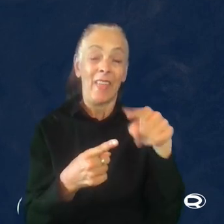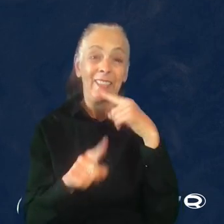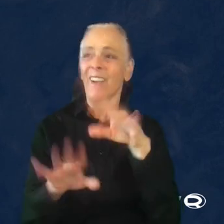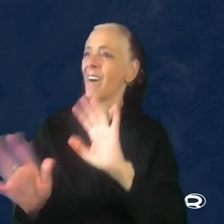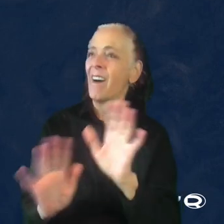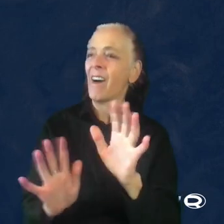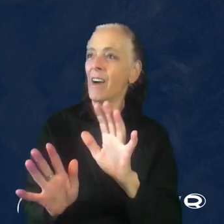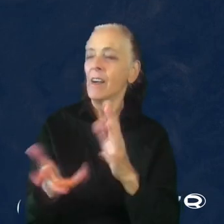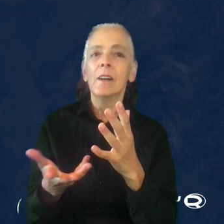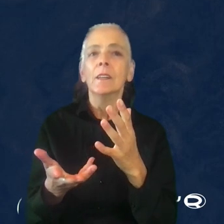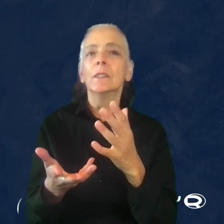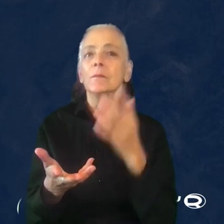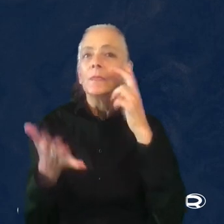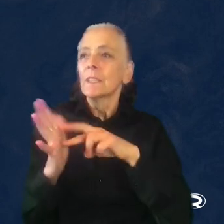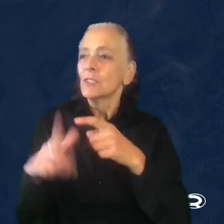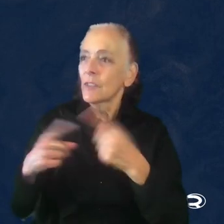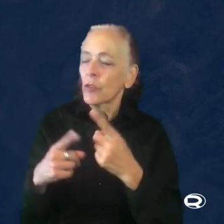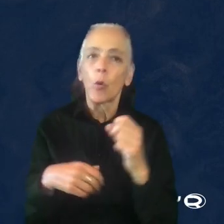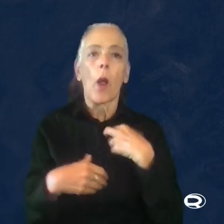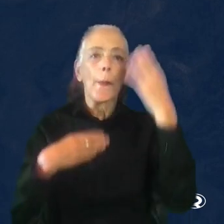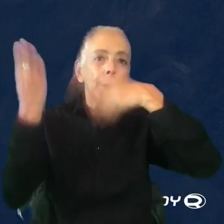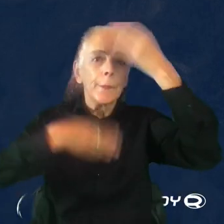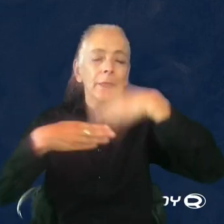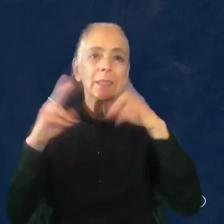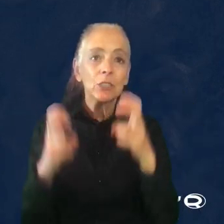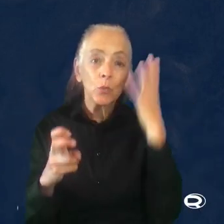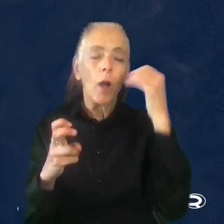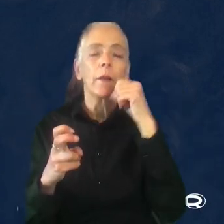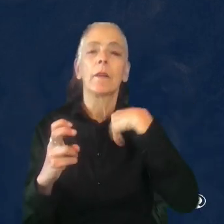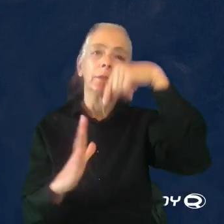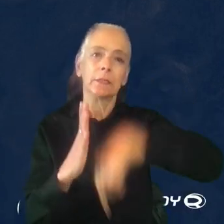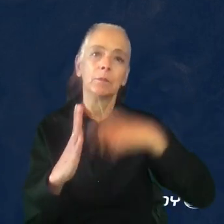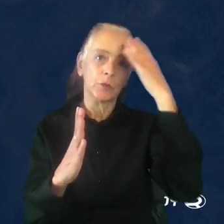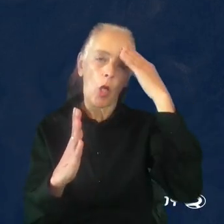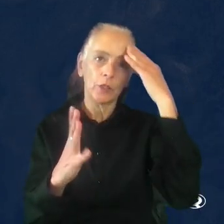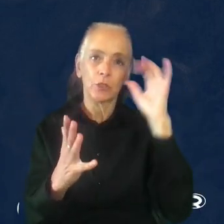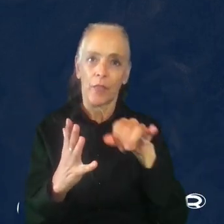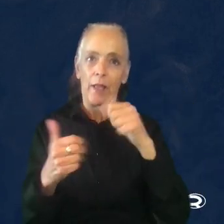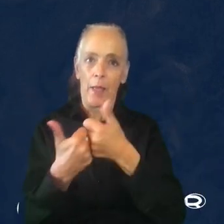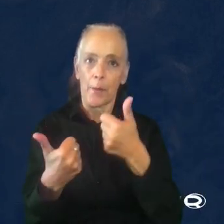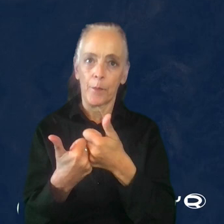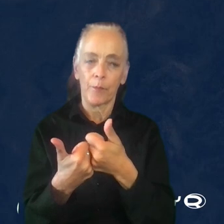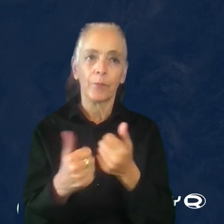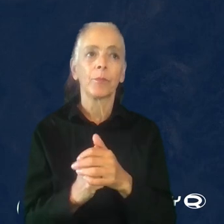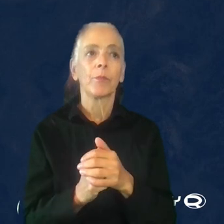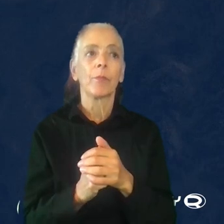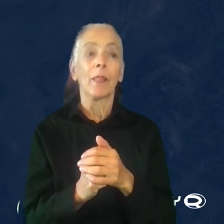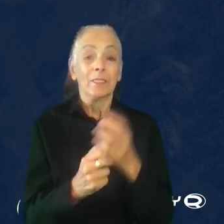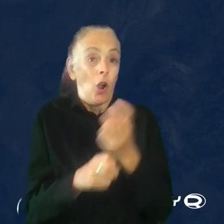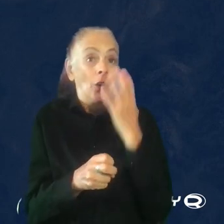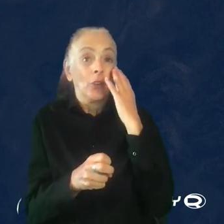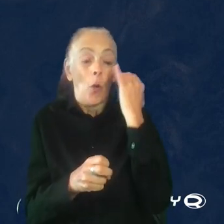potentially missed a lot of issues because I didn't have that deep knowledge of the game they were trying to build. It's hard to know if players are